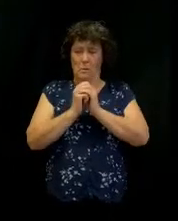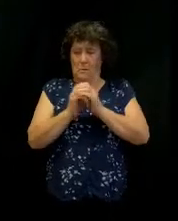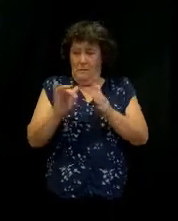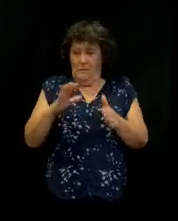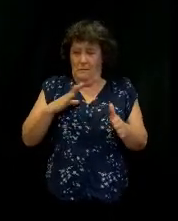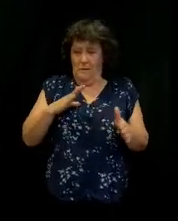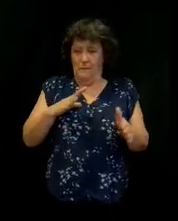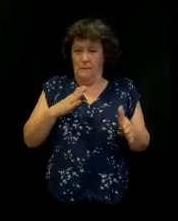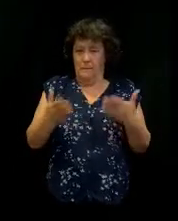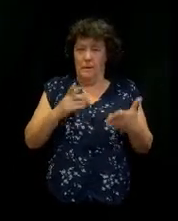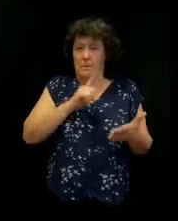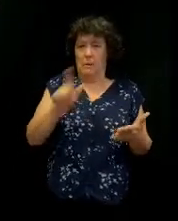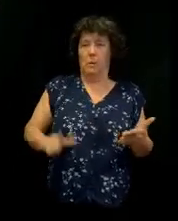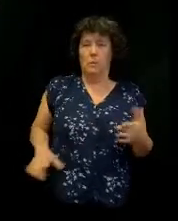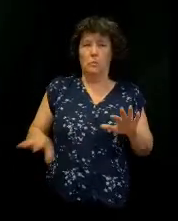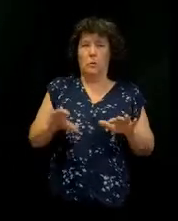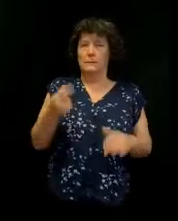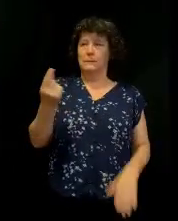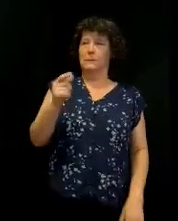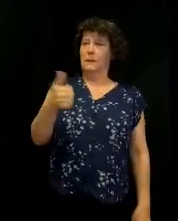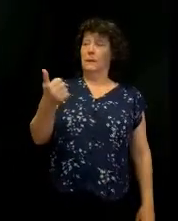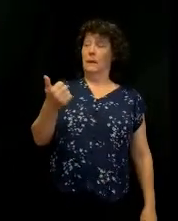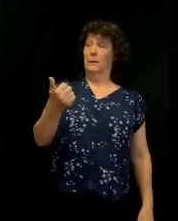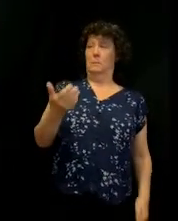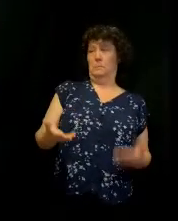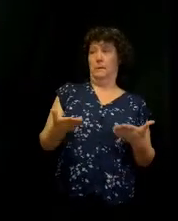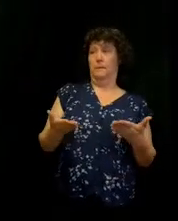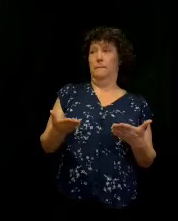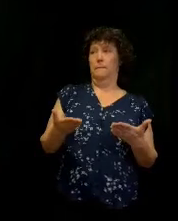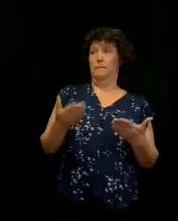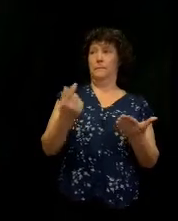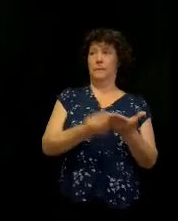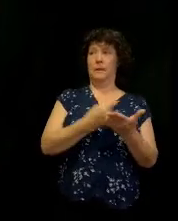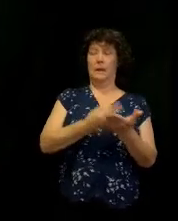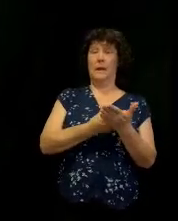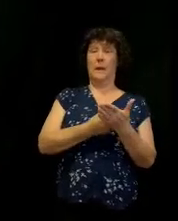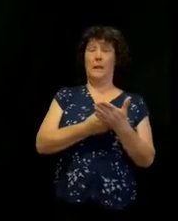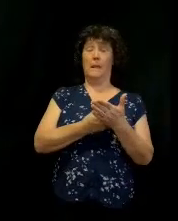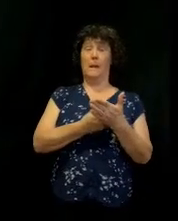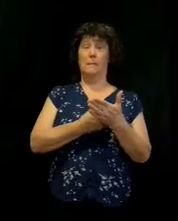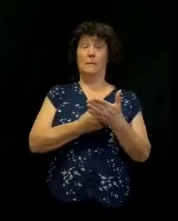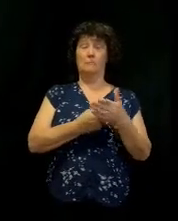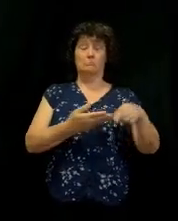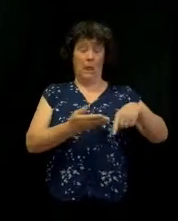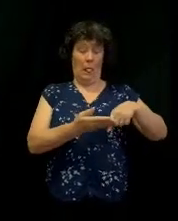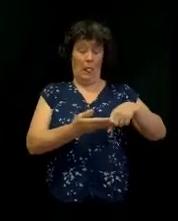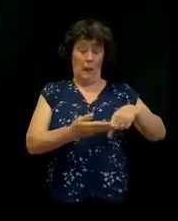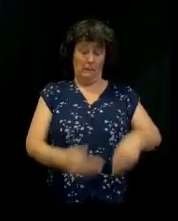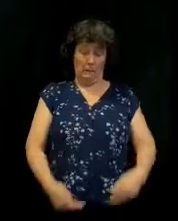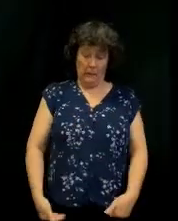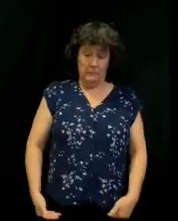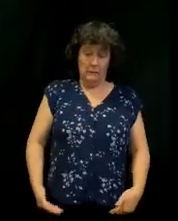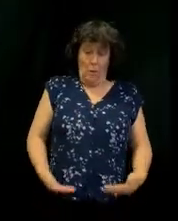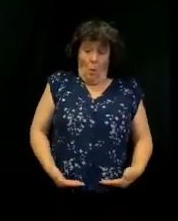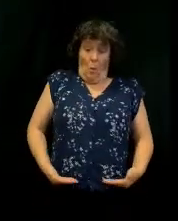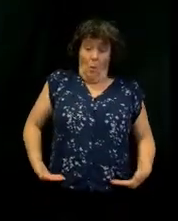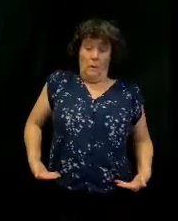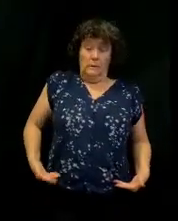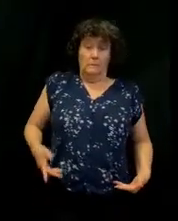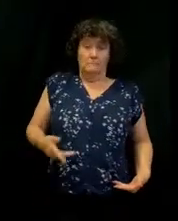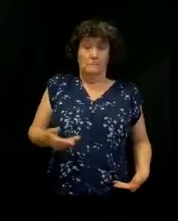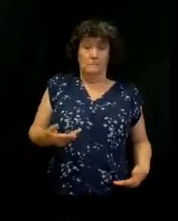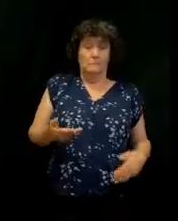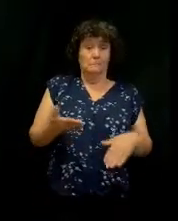Because the Lord may be doing something else. But sometimes it's knee deep. Sometimes it's waist deep. Sometimes